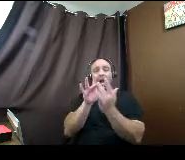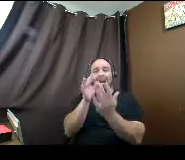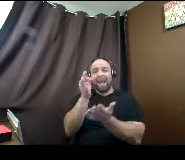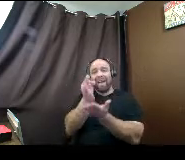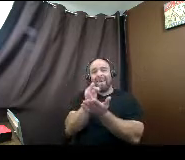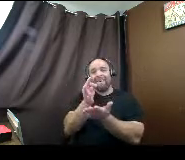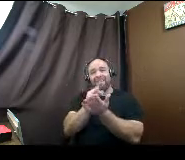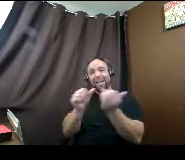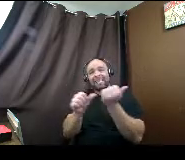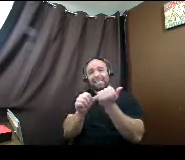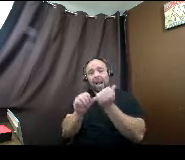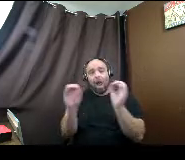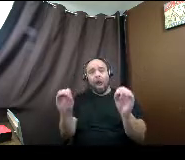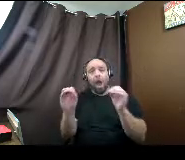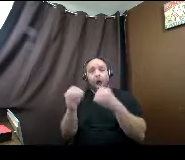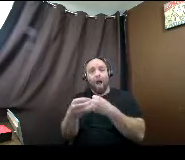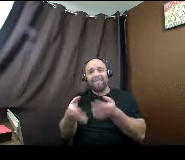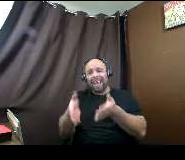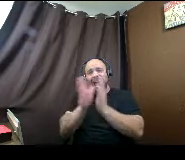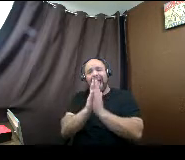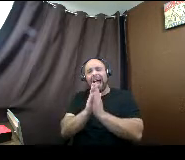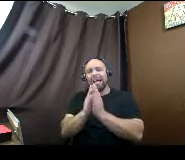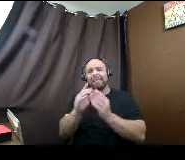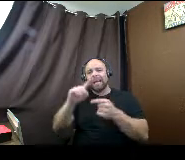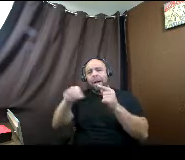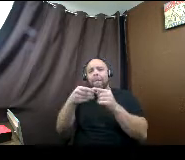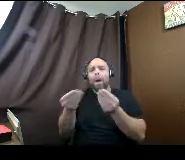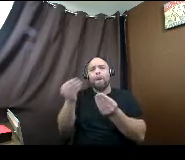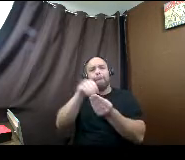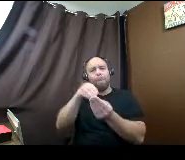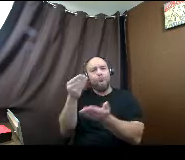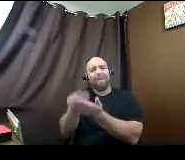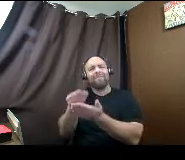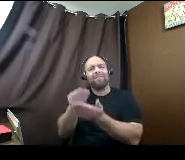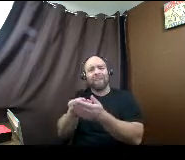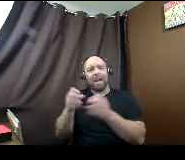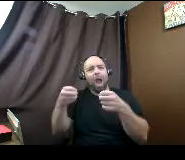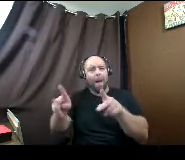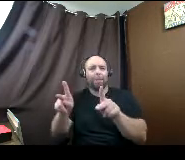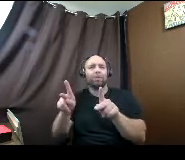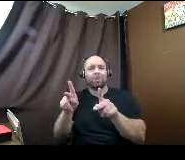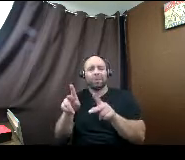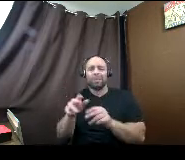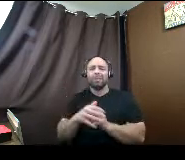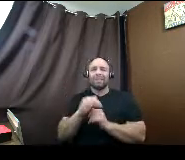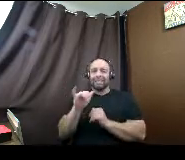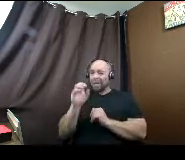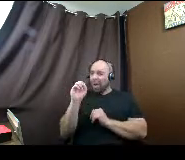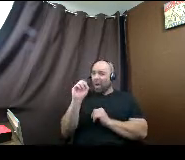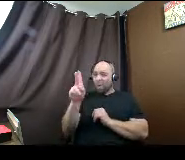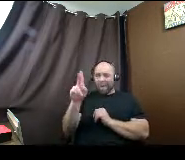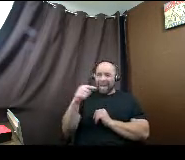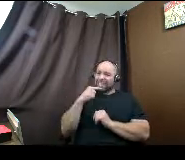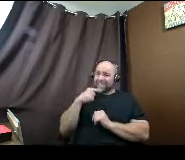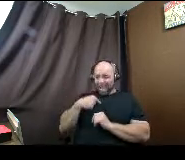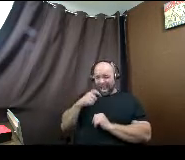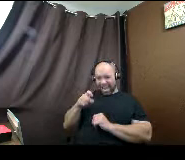college. And ask about more funding opportunities. It's OK to say, I need help paying for this.